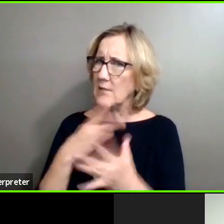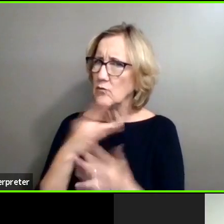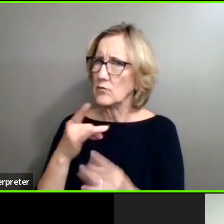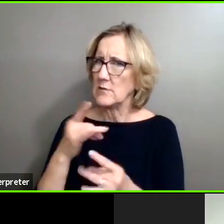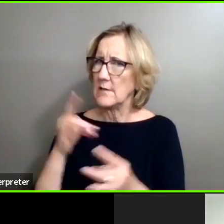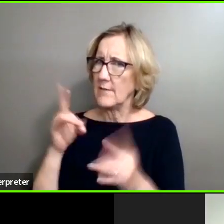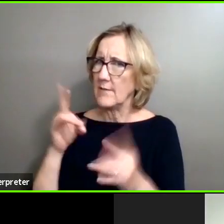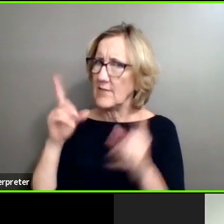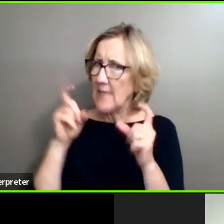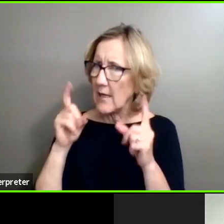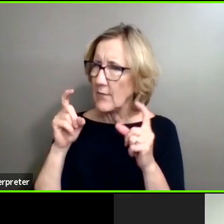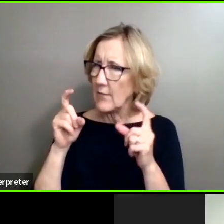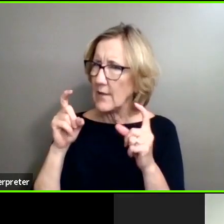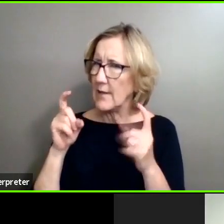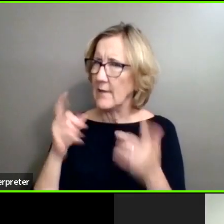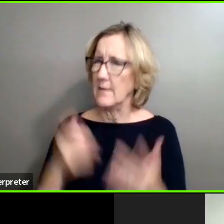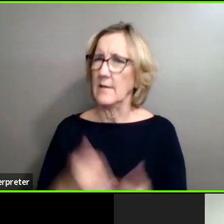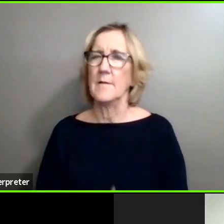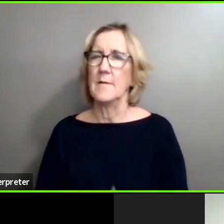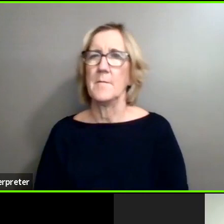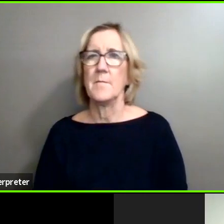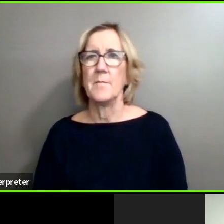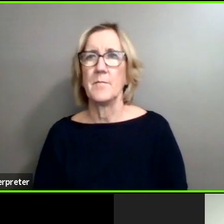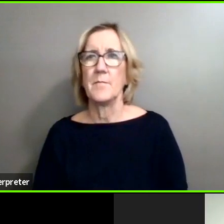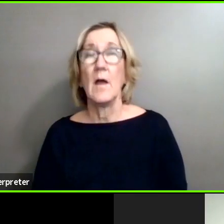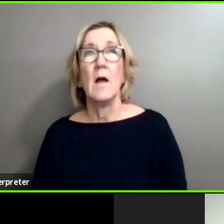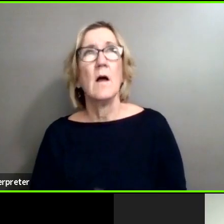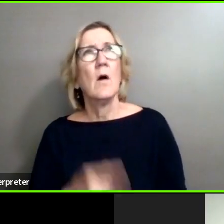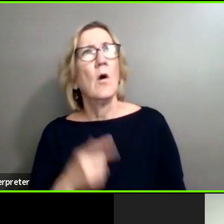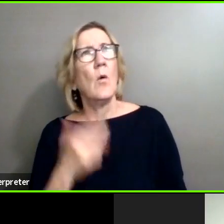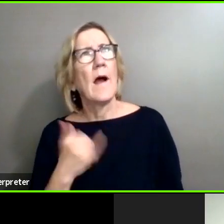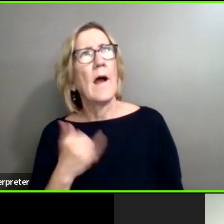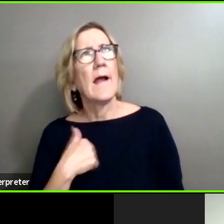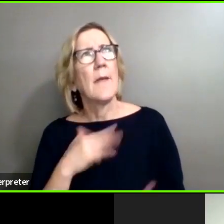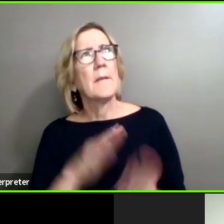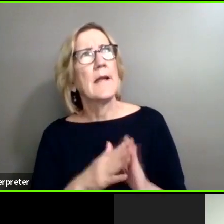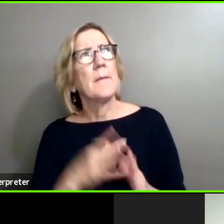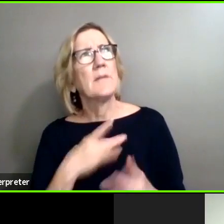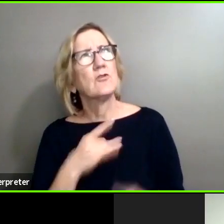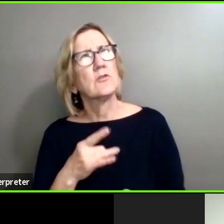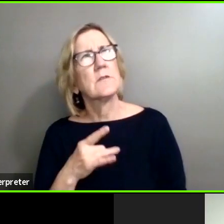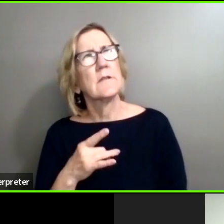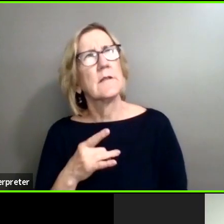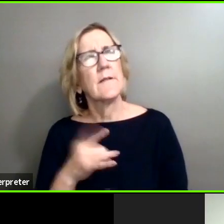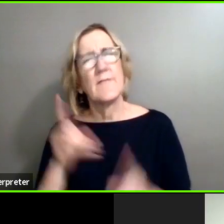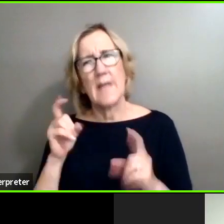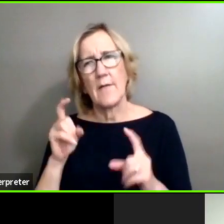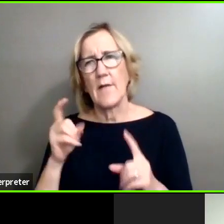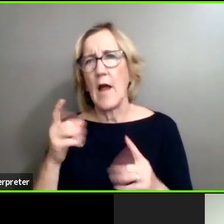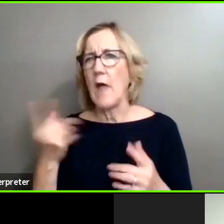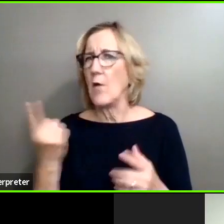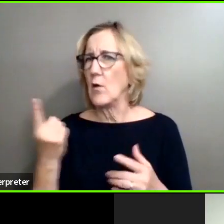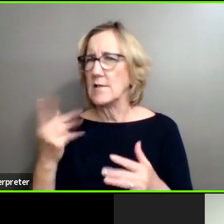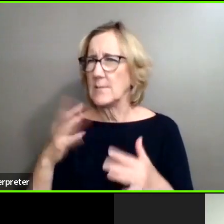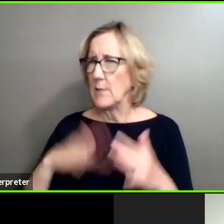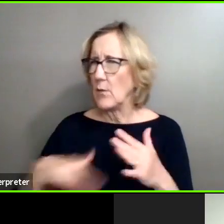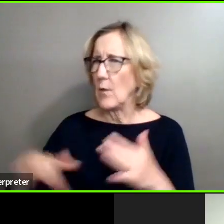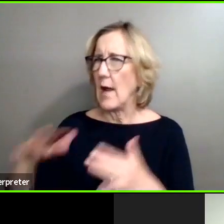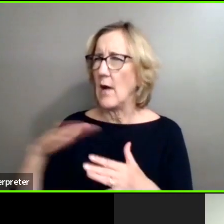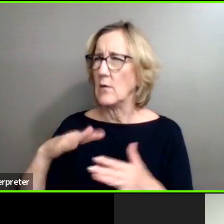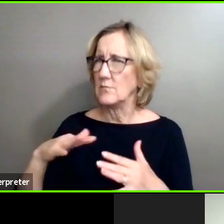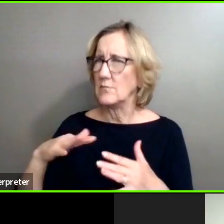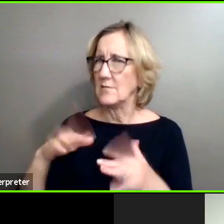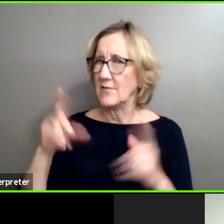What made me get into photography? So, I guess I've kind of always been around photography. My grandfather, he had